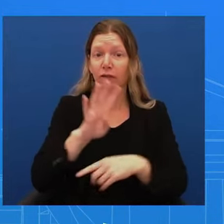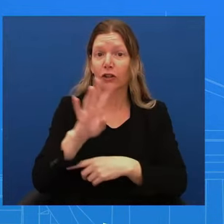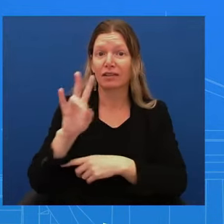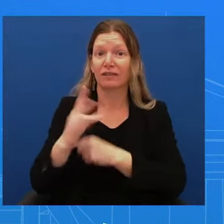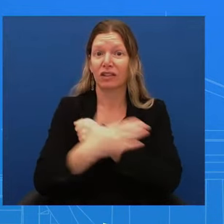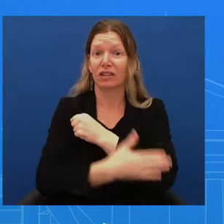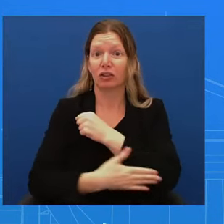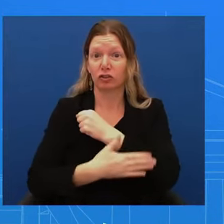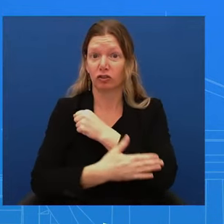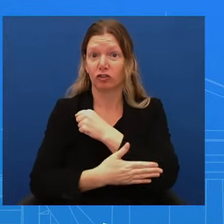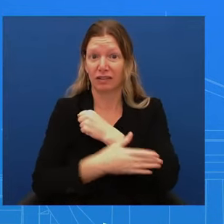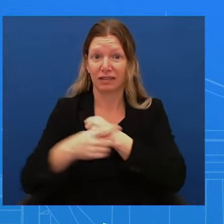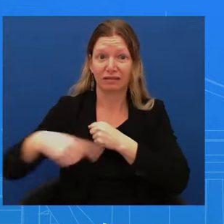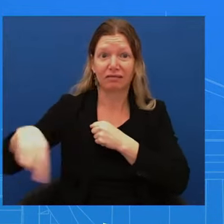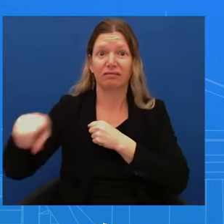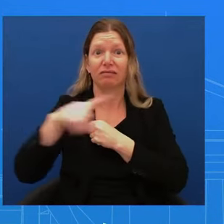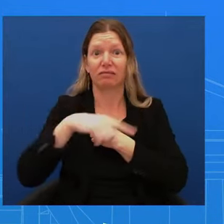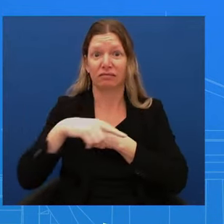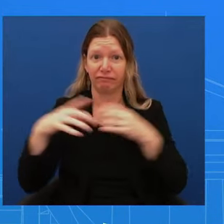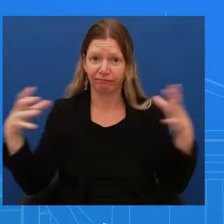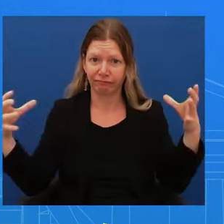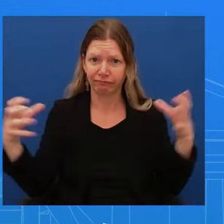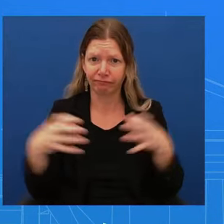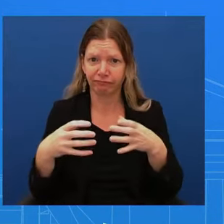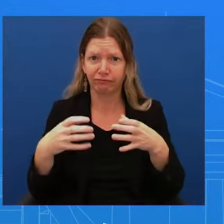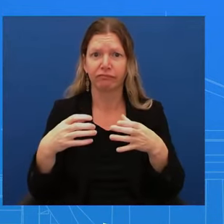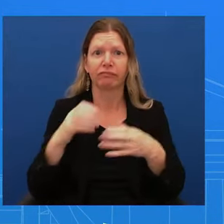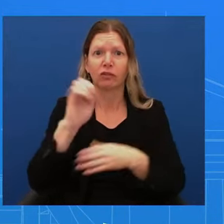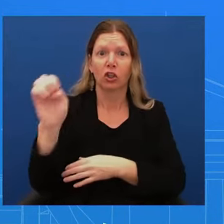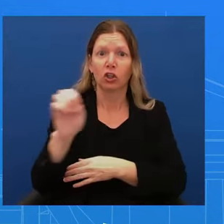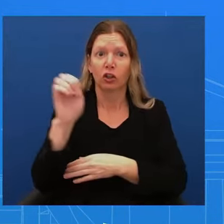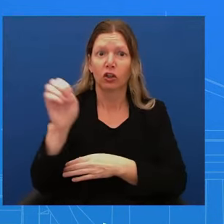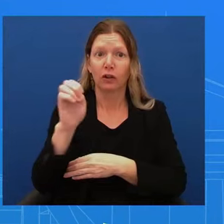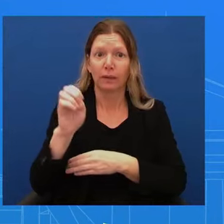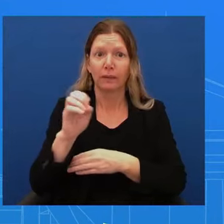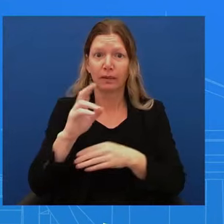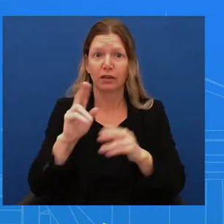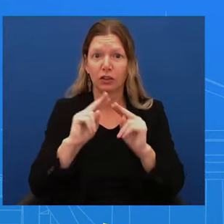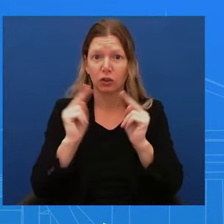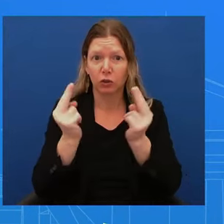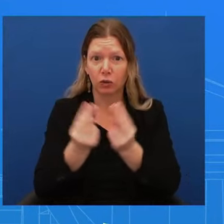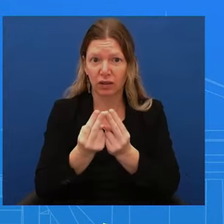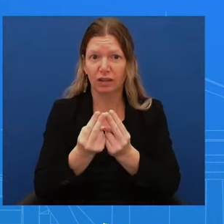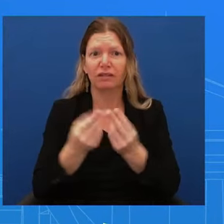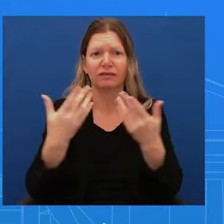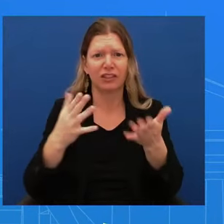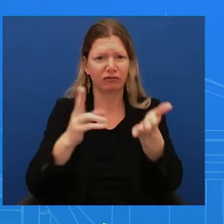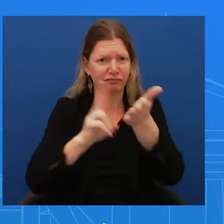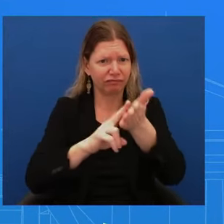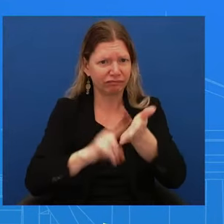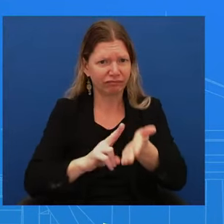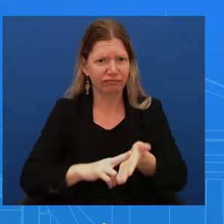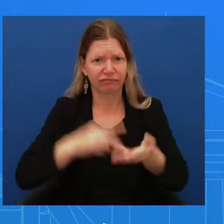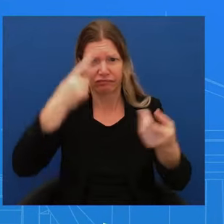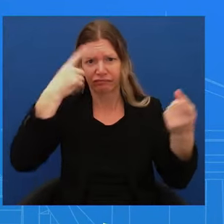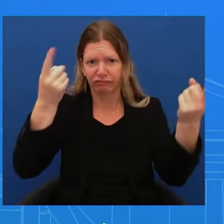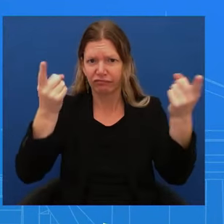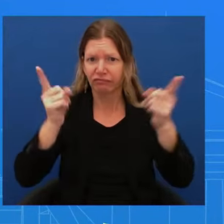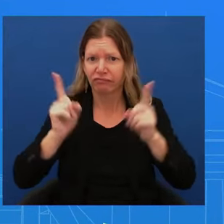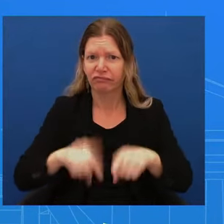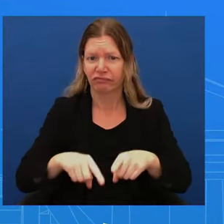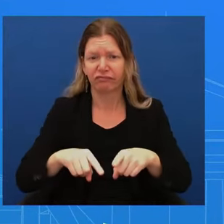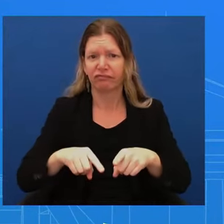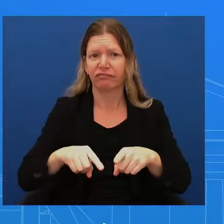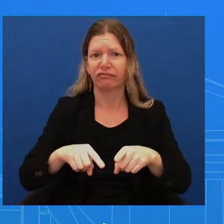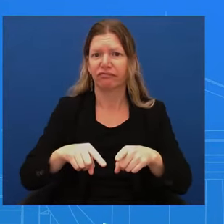a joint statement condemning the DPRK's export and Russia's procurement of North Korean ballistic missiles, as well as Russia's use of these North